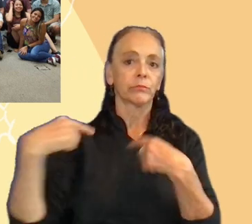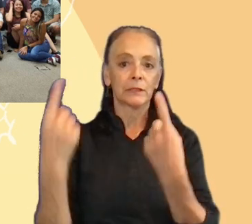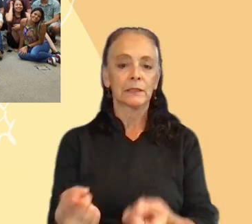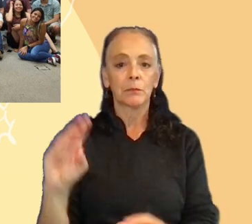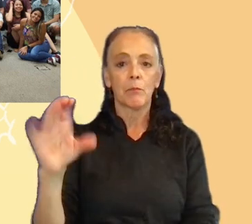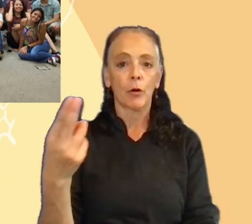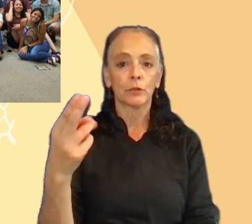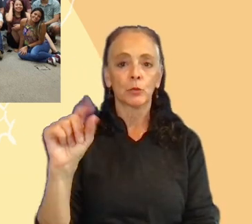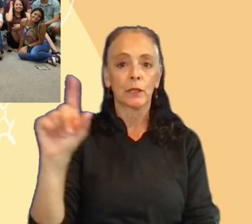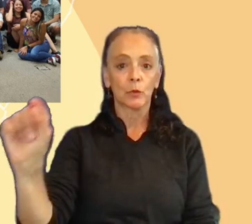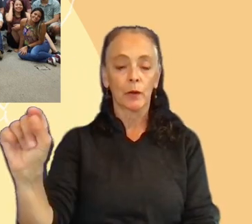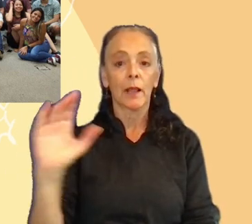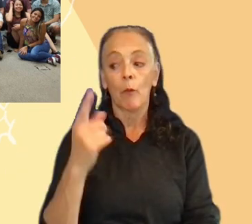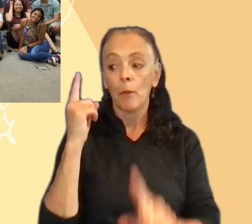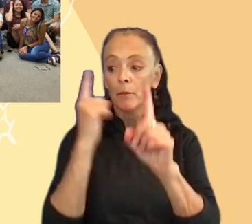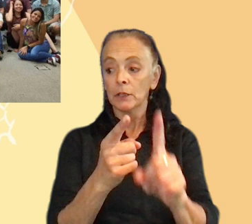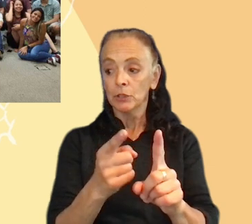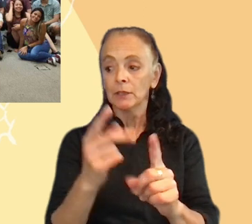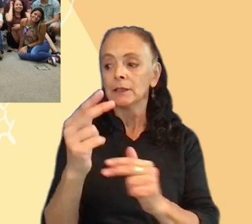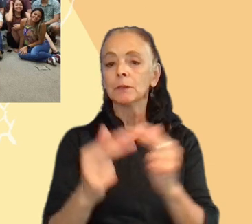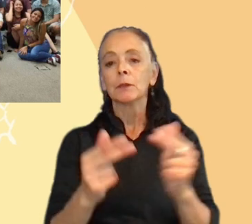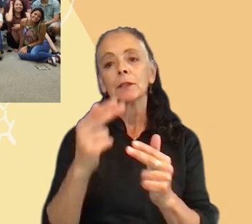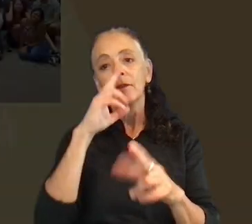And our mission is building fun through simplicity.